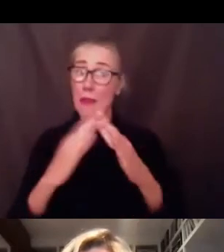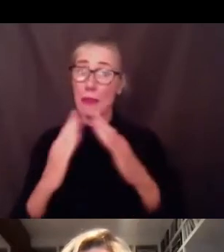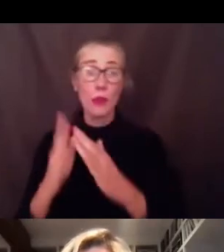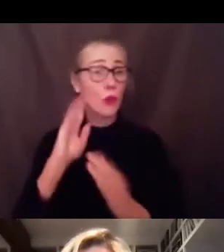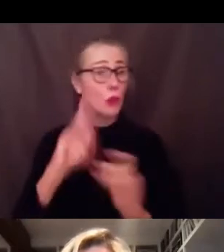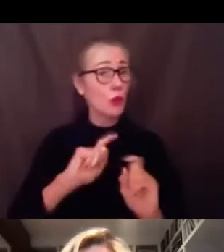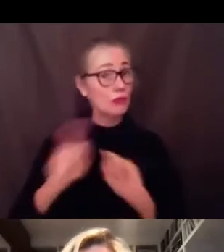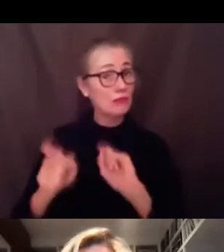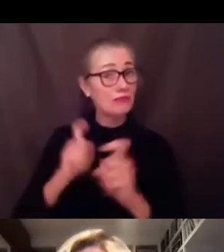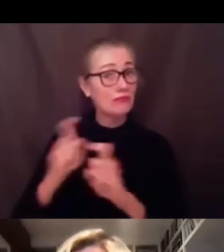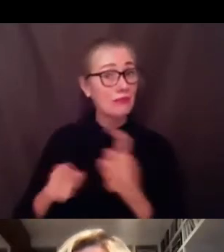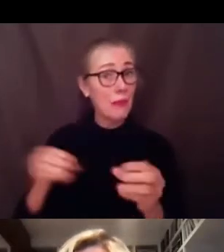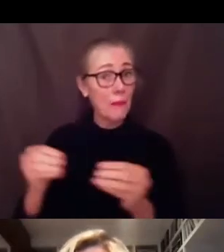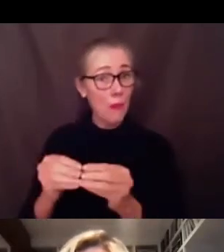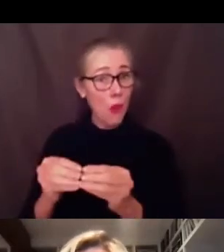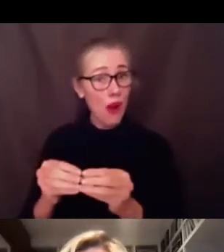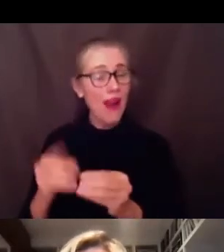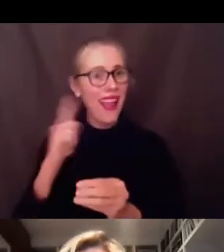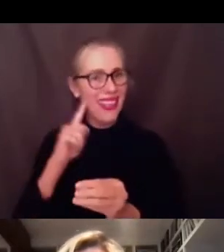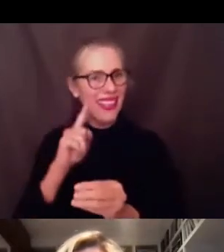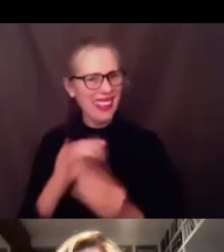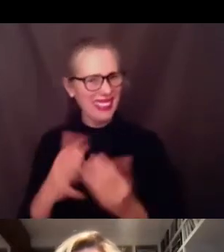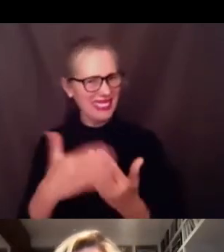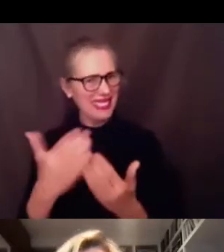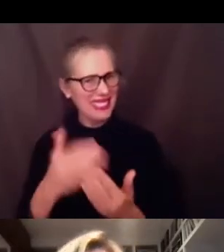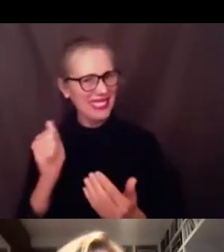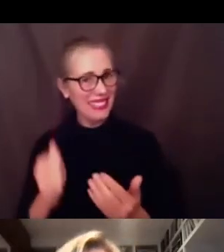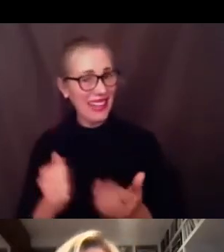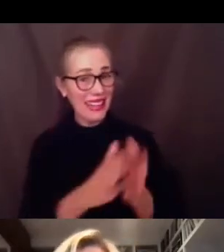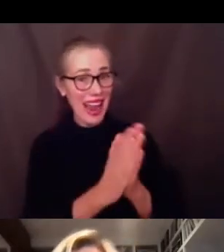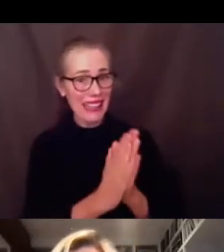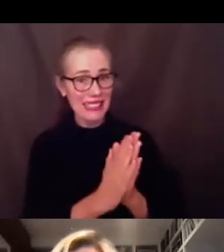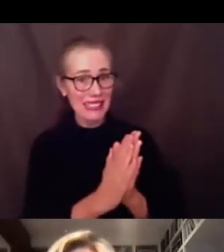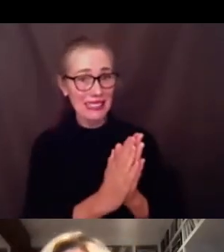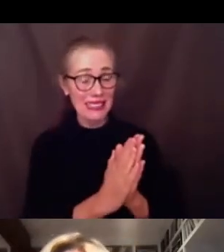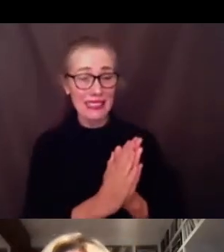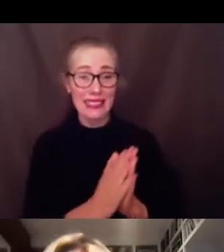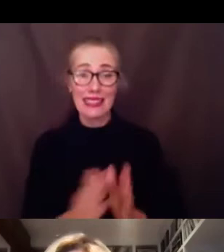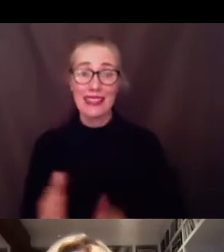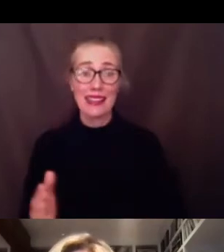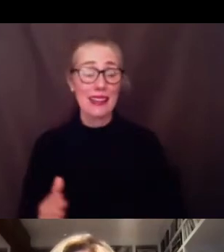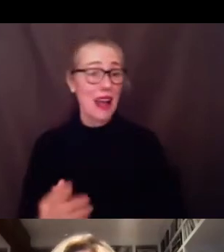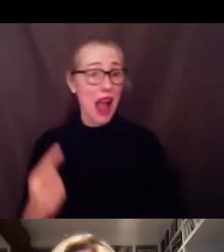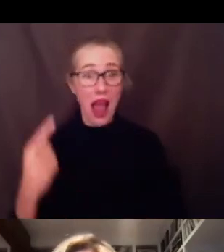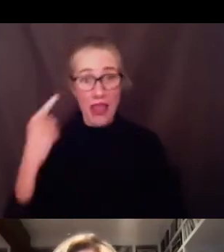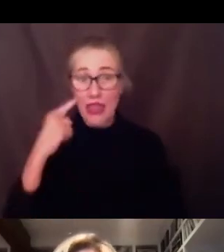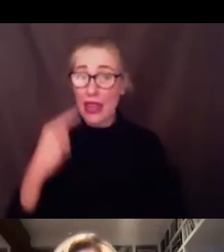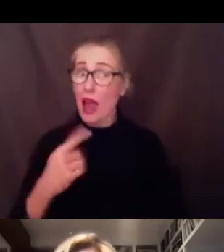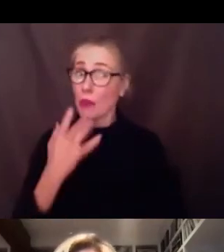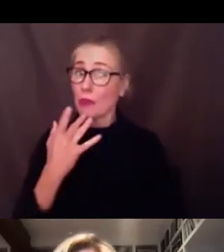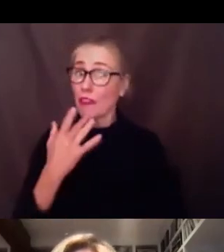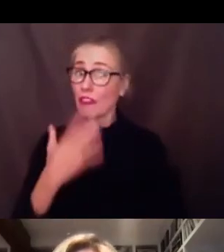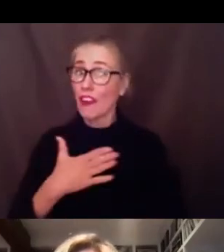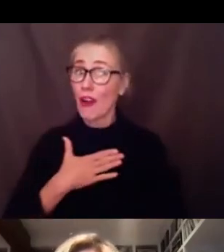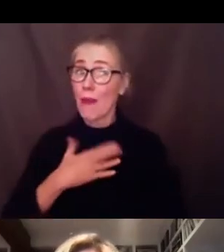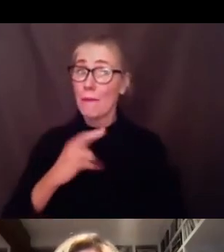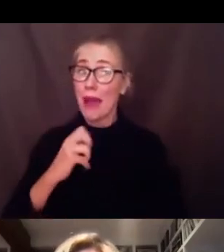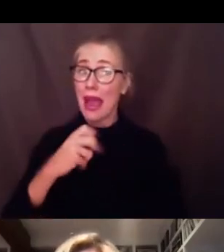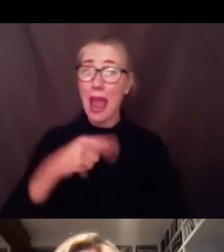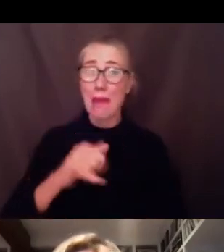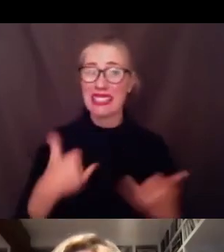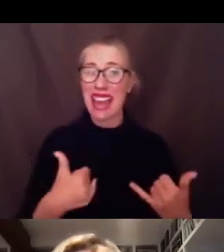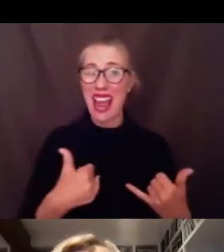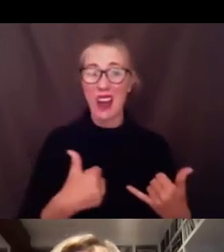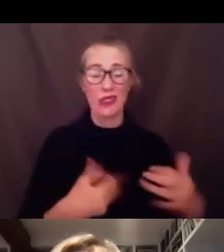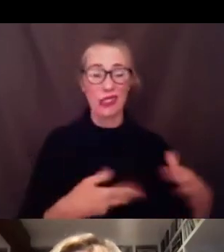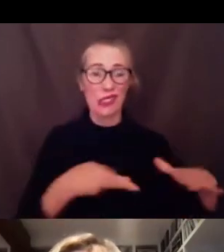a very tangible thing to ask for um i certainly would love to remind to be in a classroom rather than you know in my in my garage right now